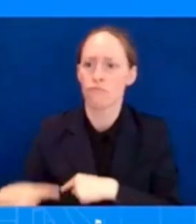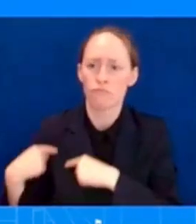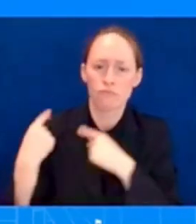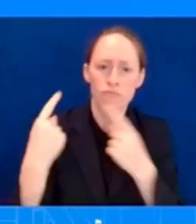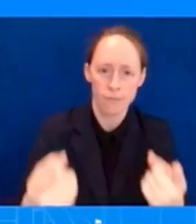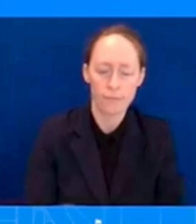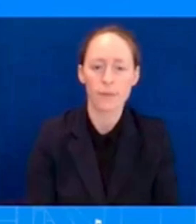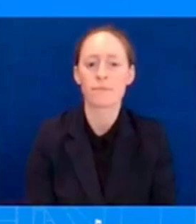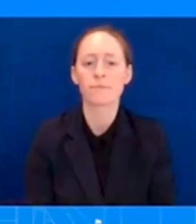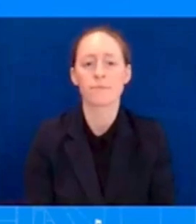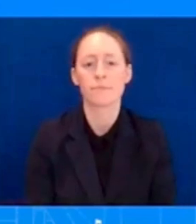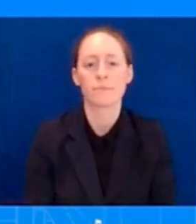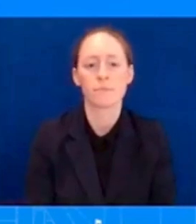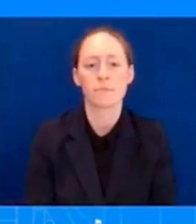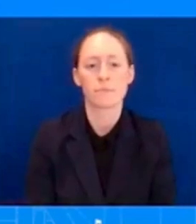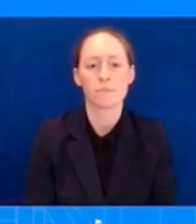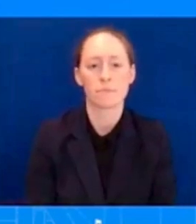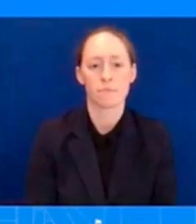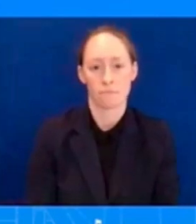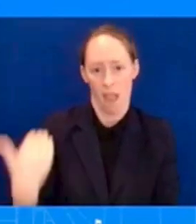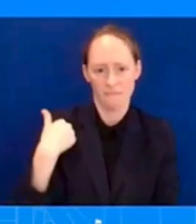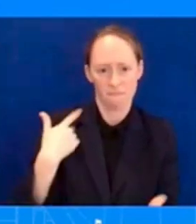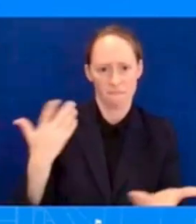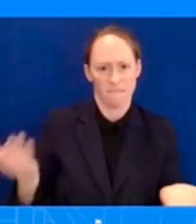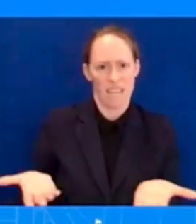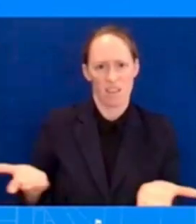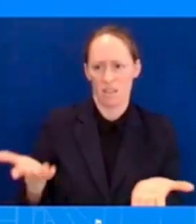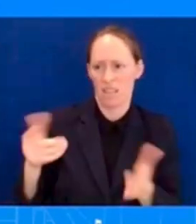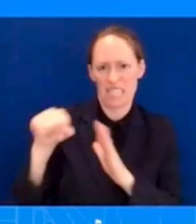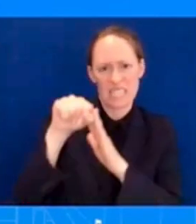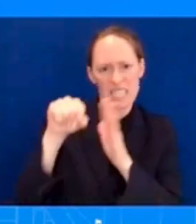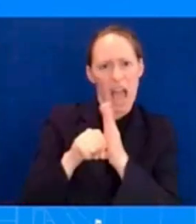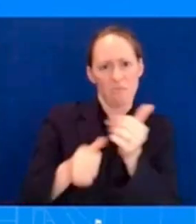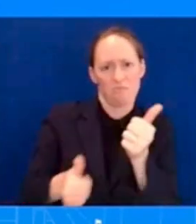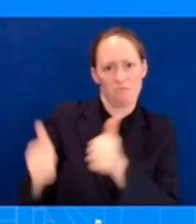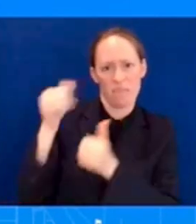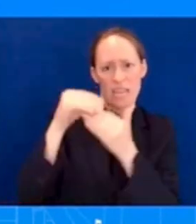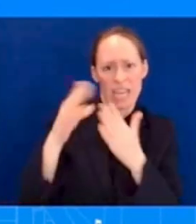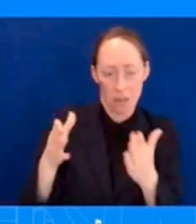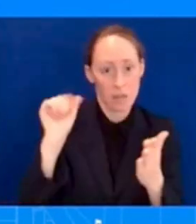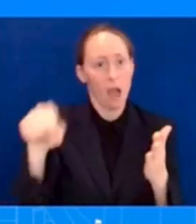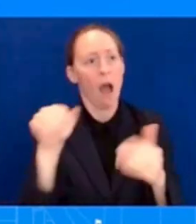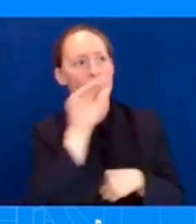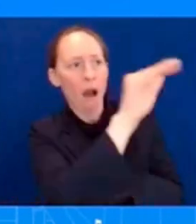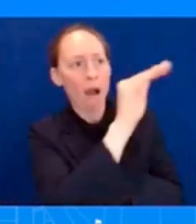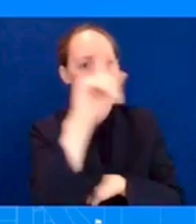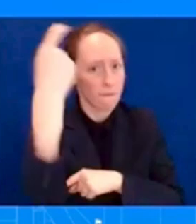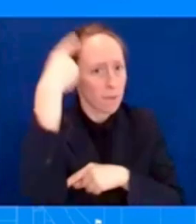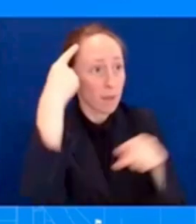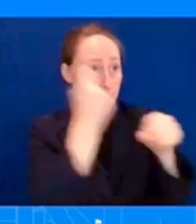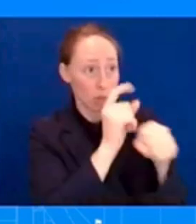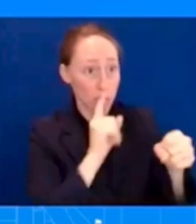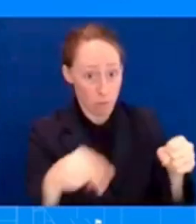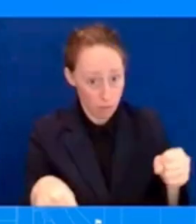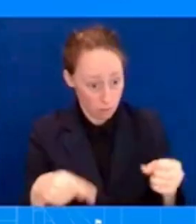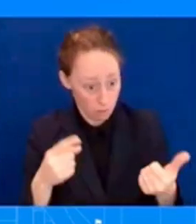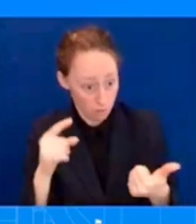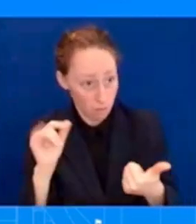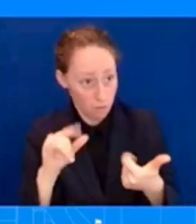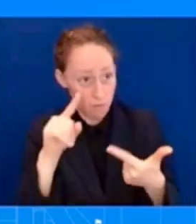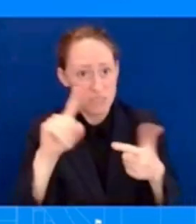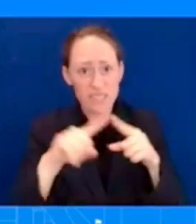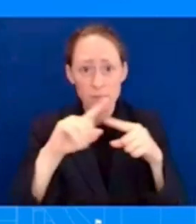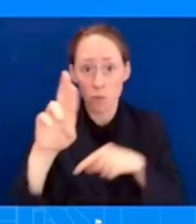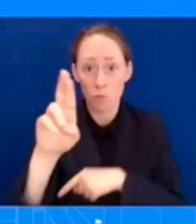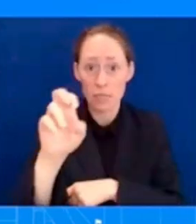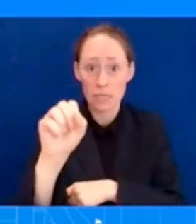governor as these fires were starting to make sure we were moving the right resources and our federal partners as you heard the coast guard and the department of